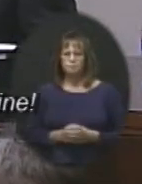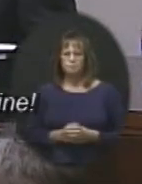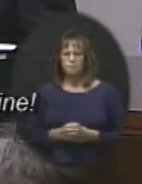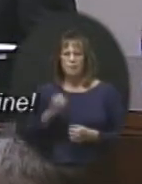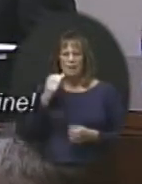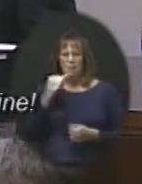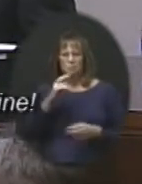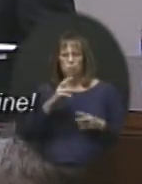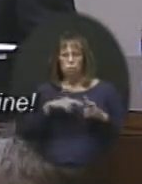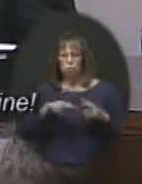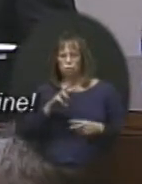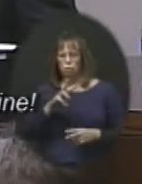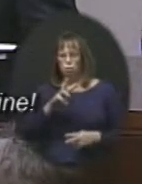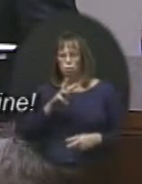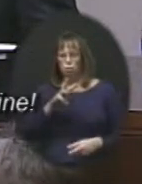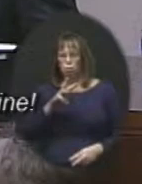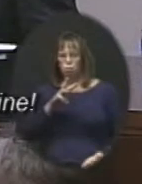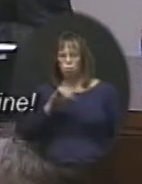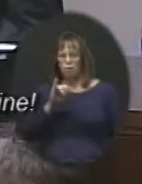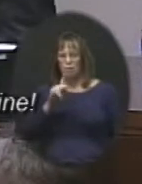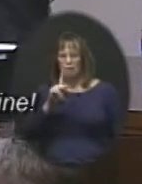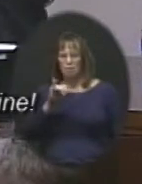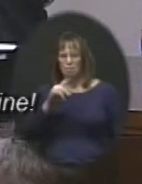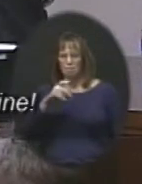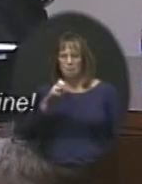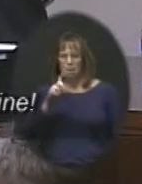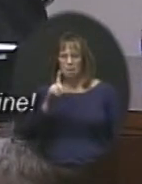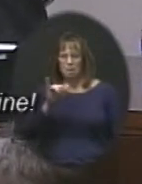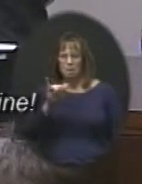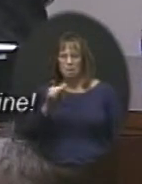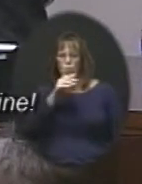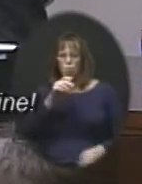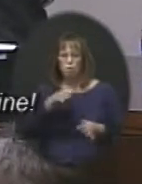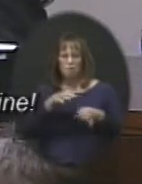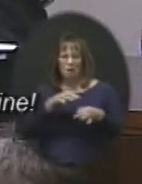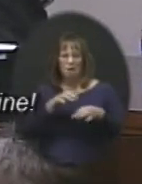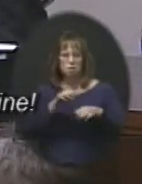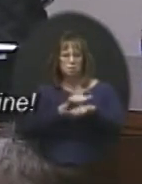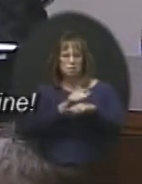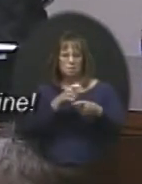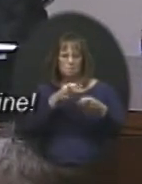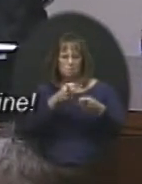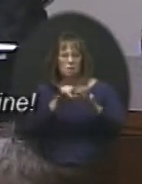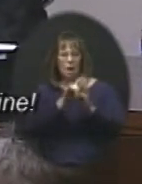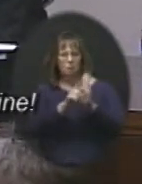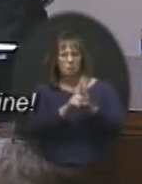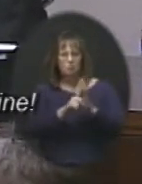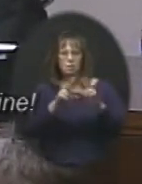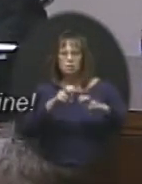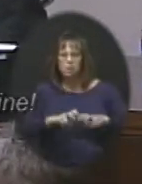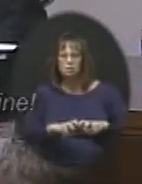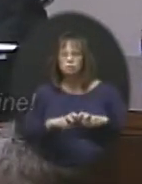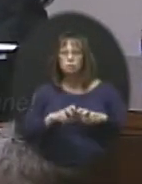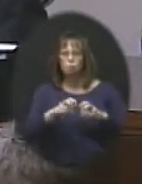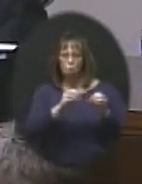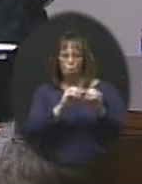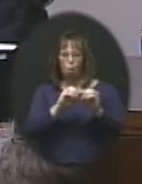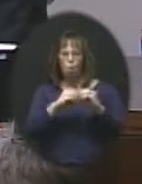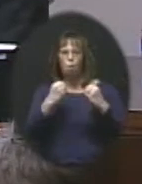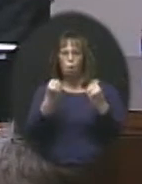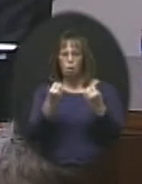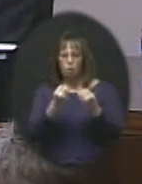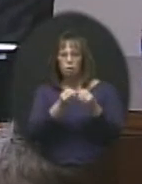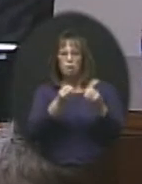If you look in Wikipedia, they'll define risk management as, risk management is identification, assessment, prioritization of risk,